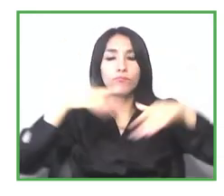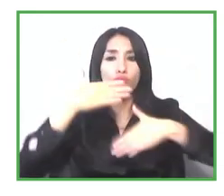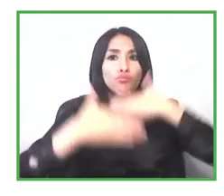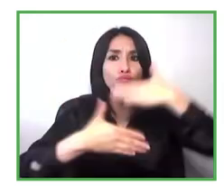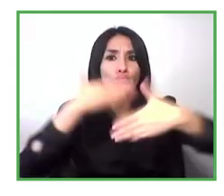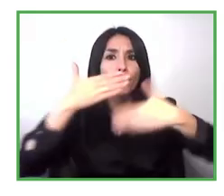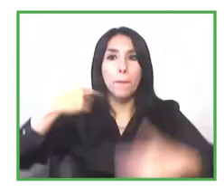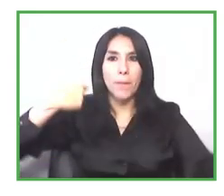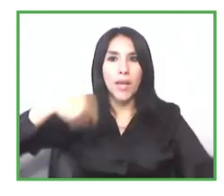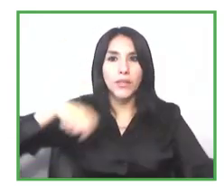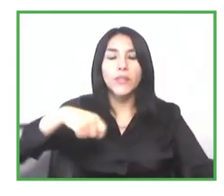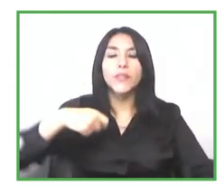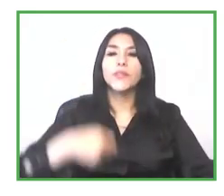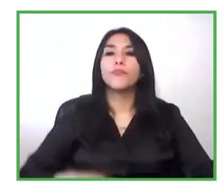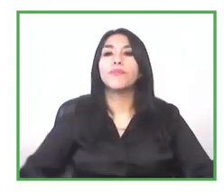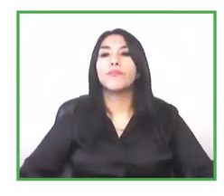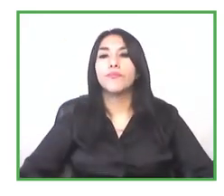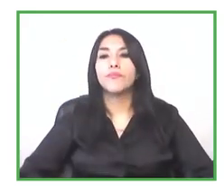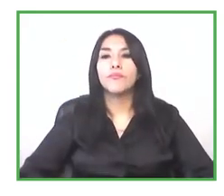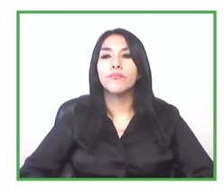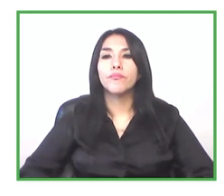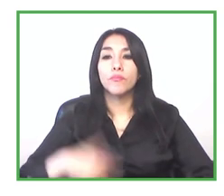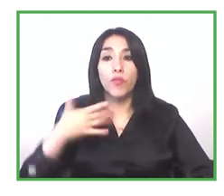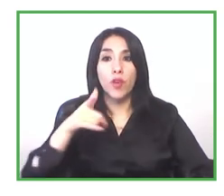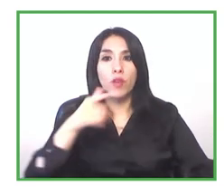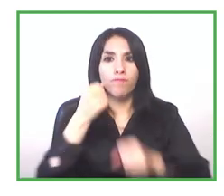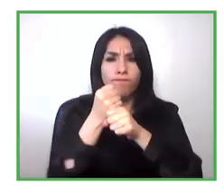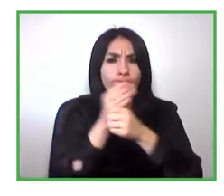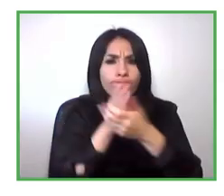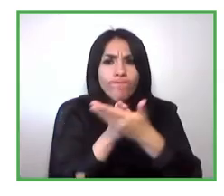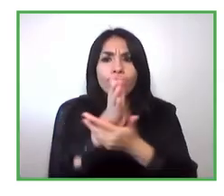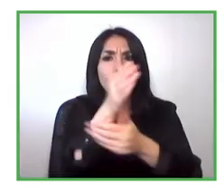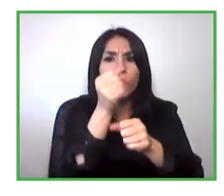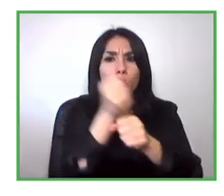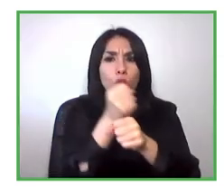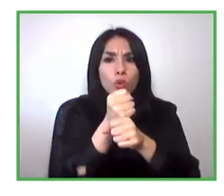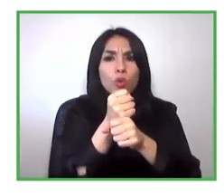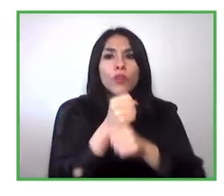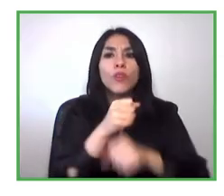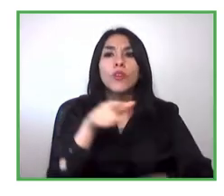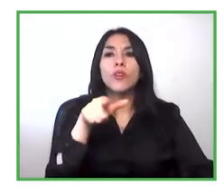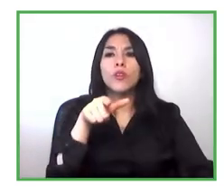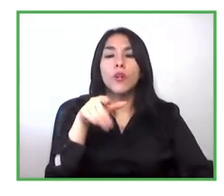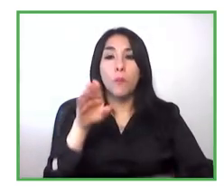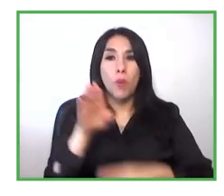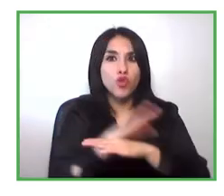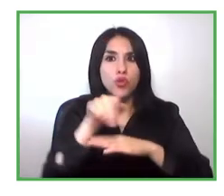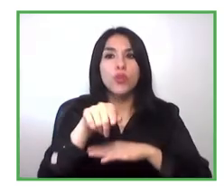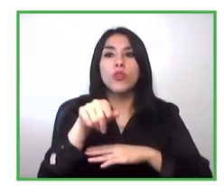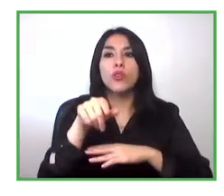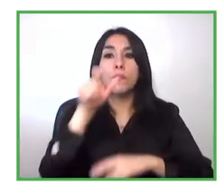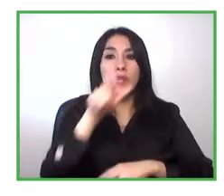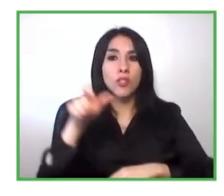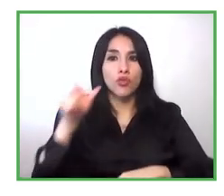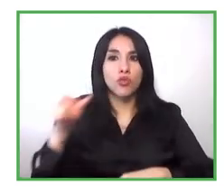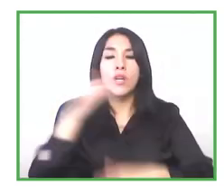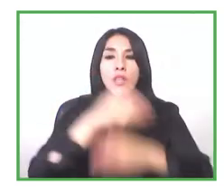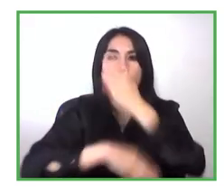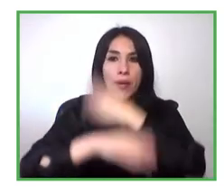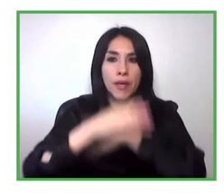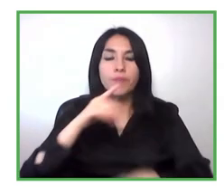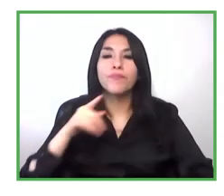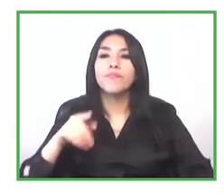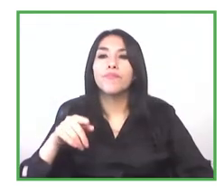who are beginning to work in the matters of entrepreneurship with people with disabilities but i would dare to say that as a country